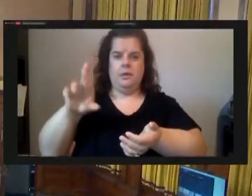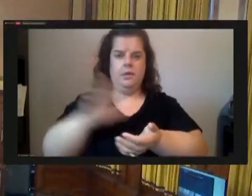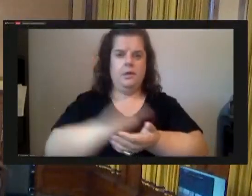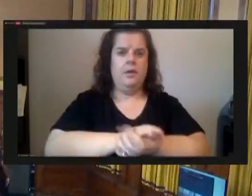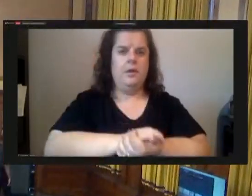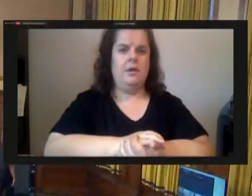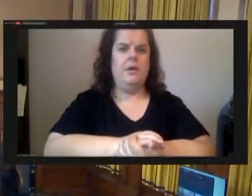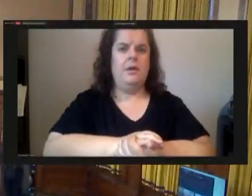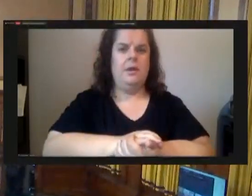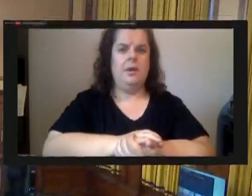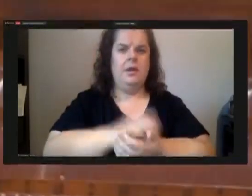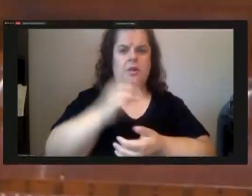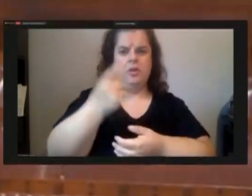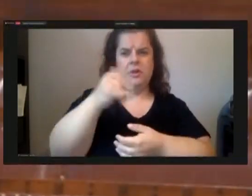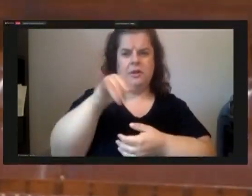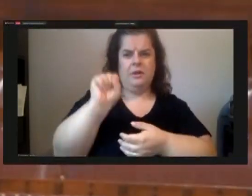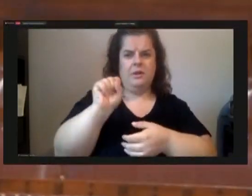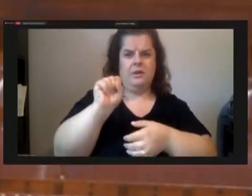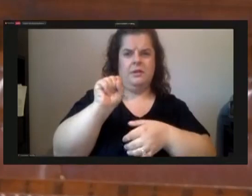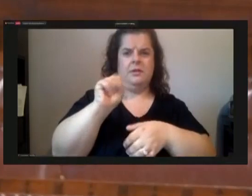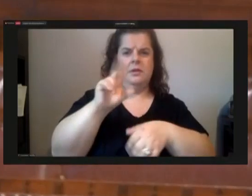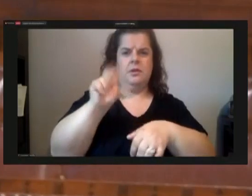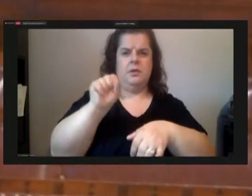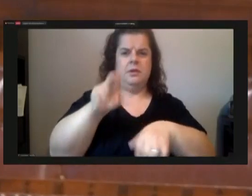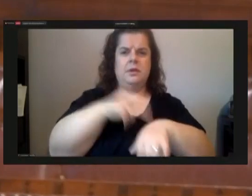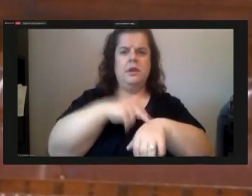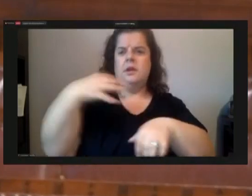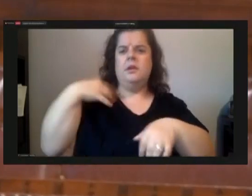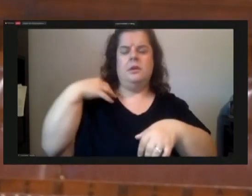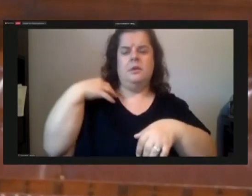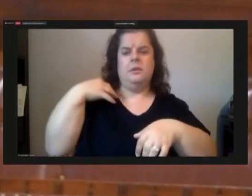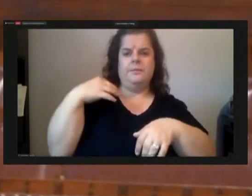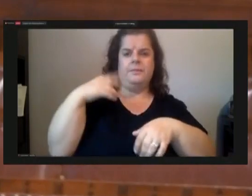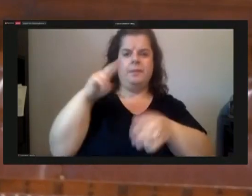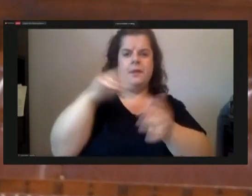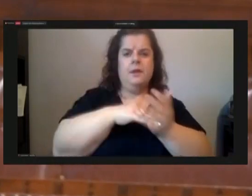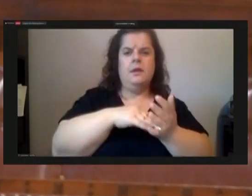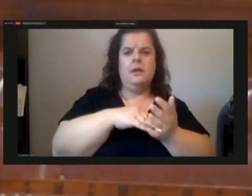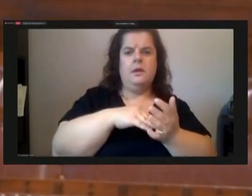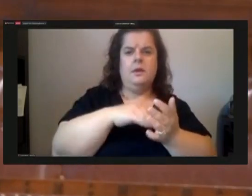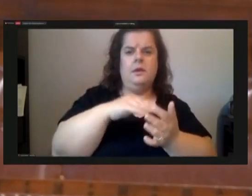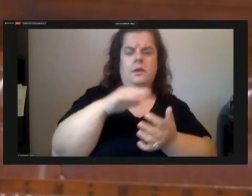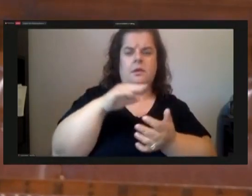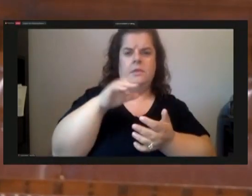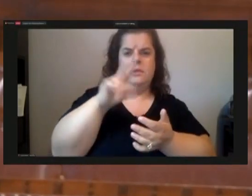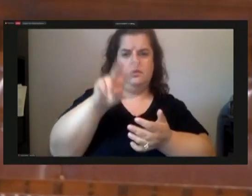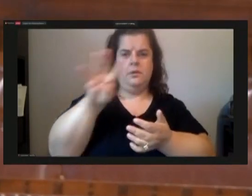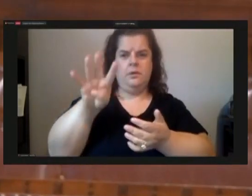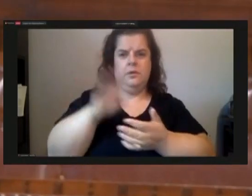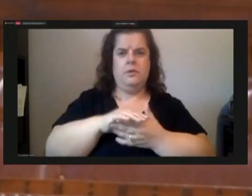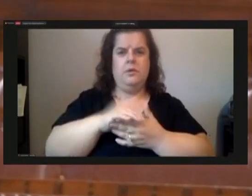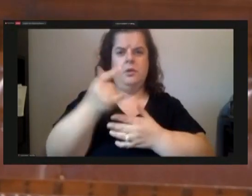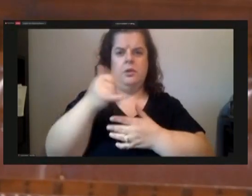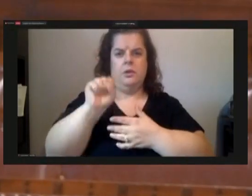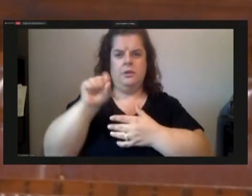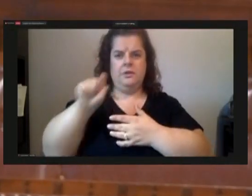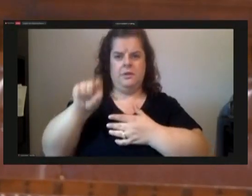global intelligence society u.s national candidate for president 2024 global intelligence society.org